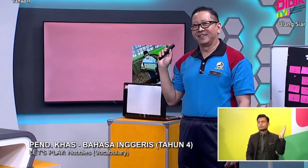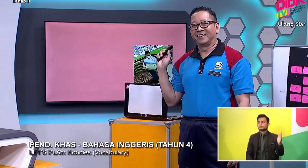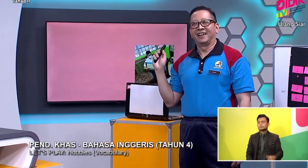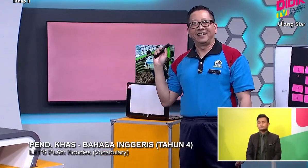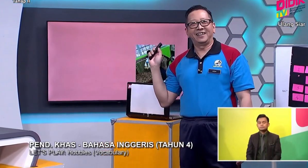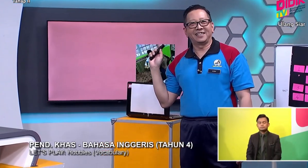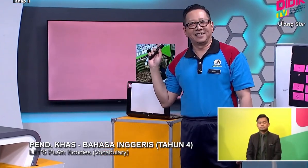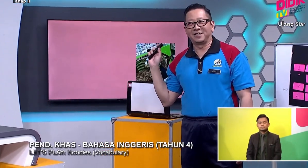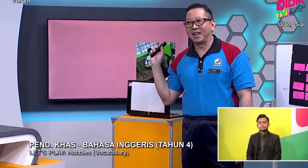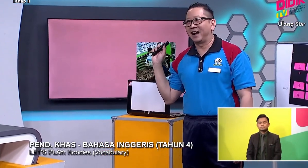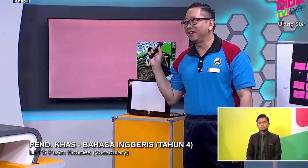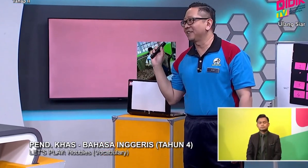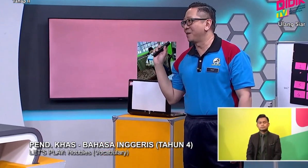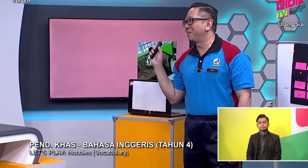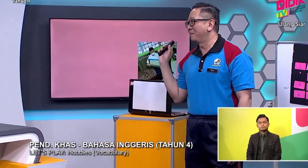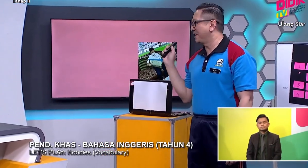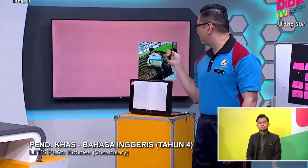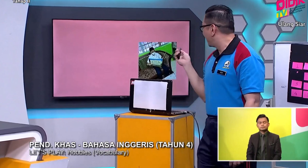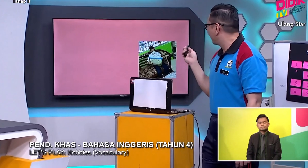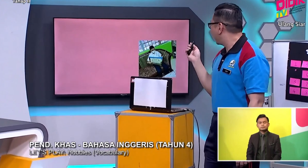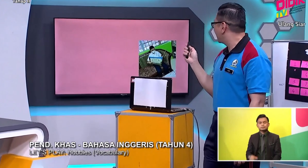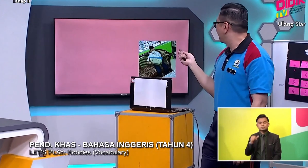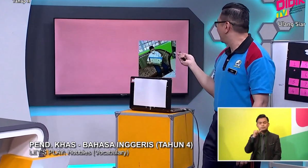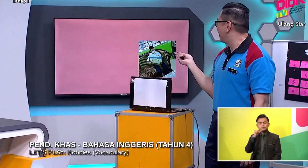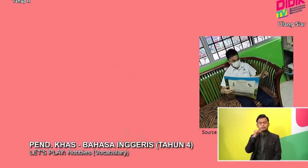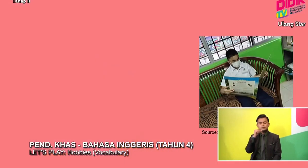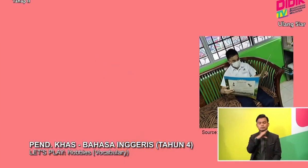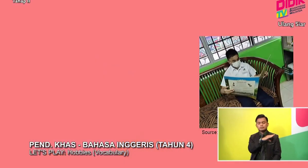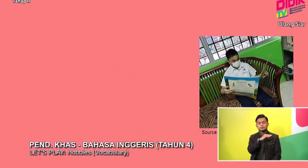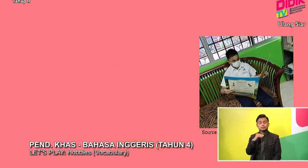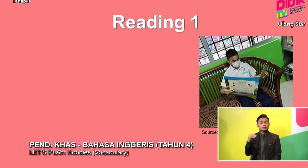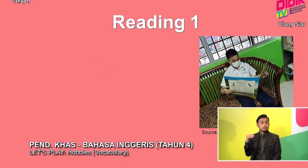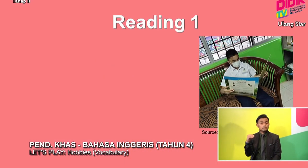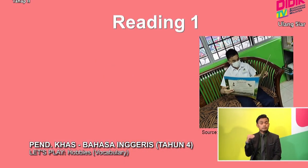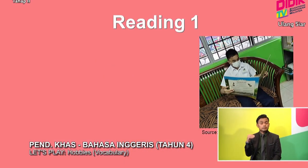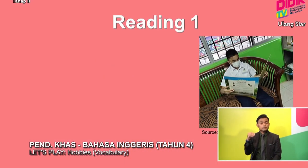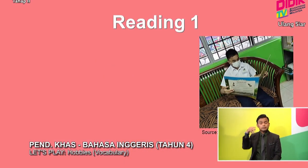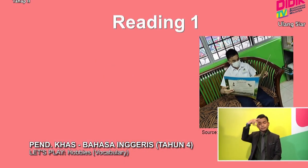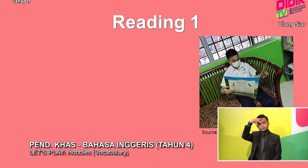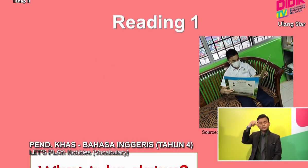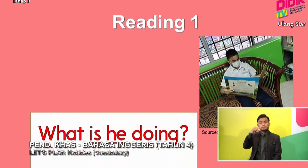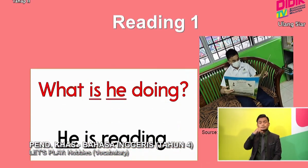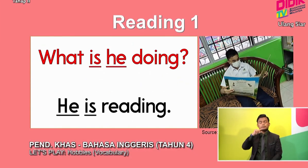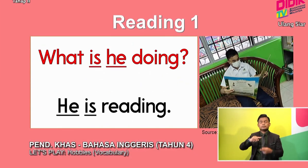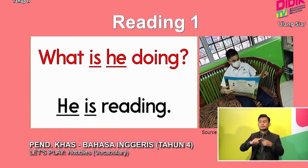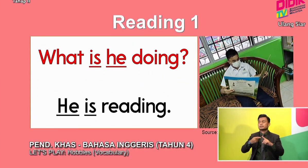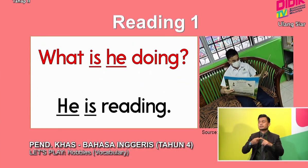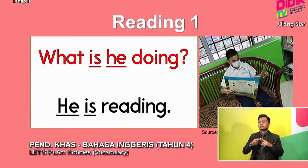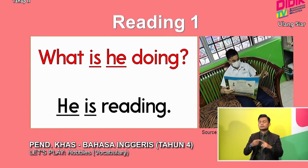This is Hanif and Peng Peng's friend Hazmuddin Let's see the first reading